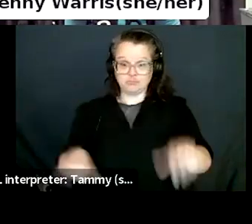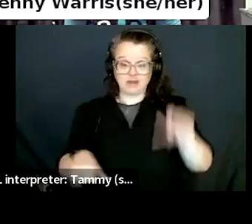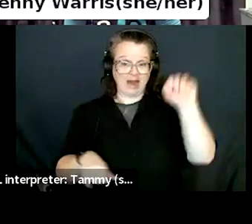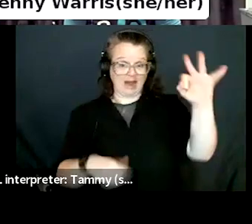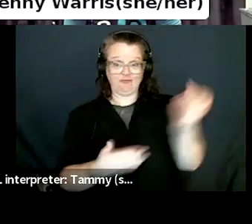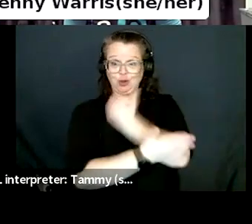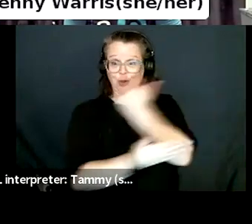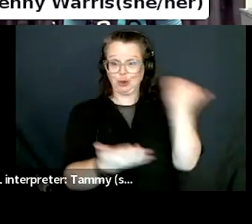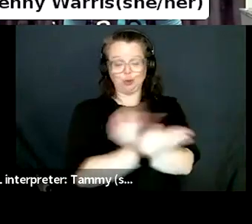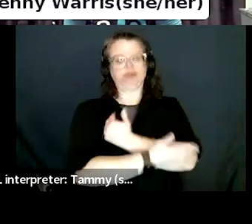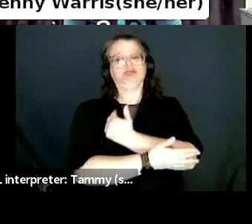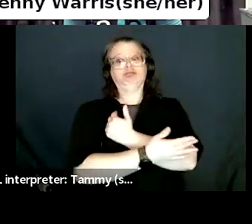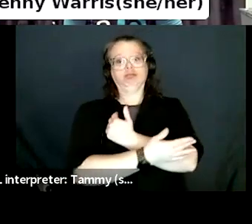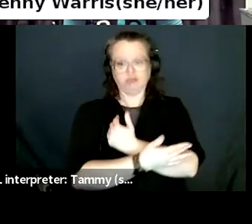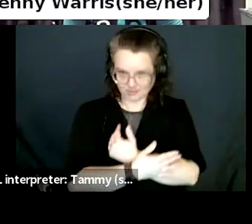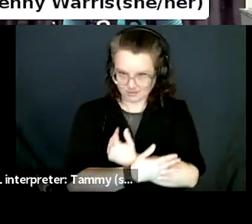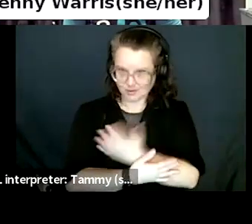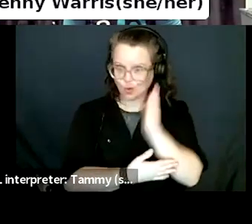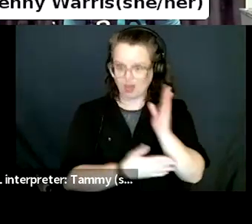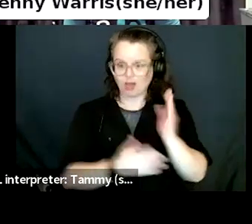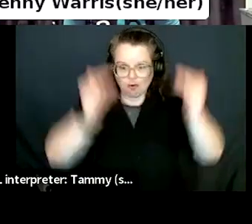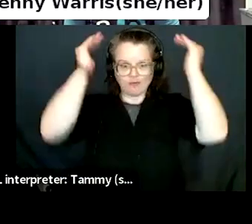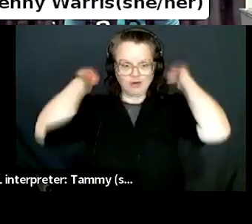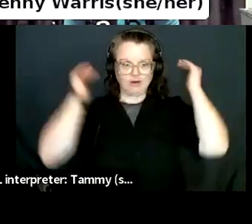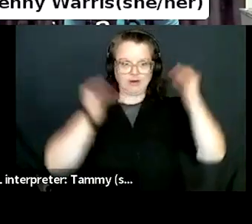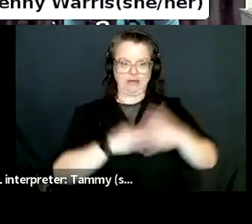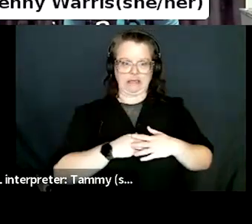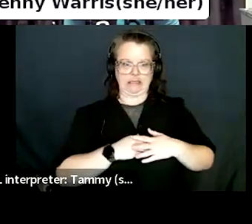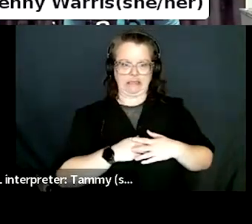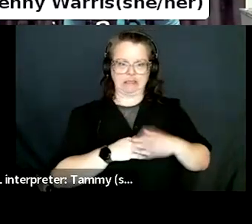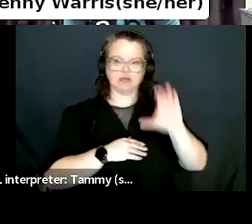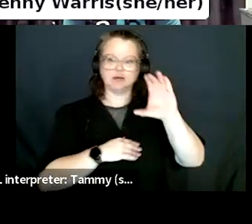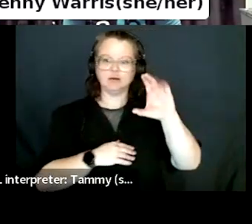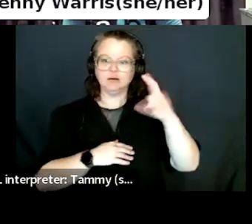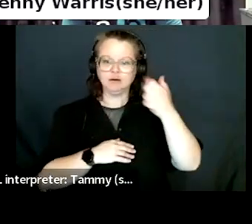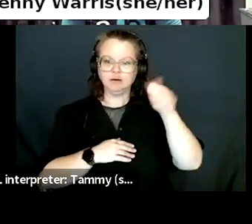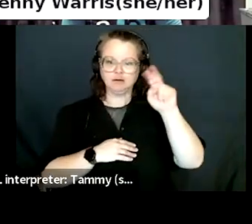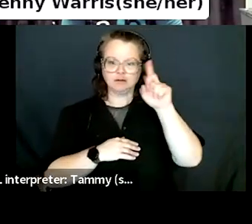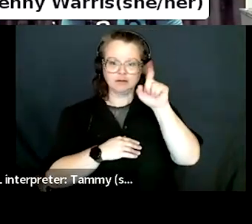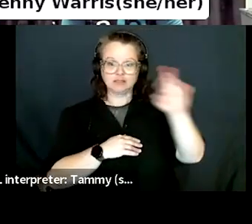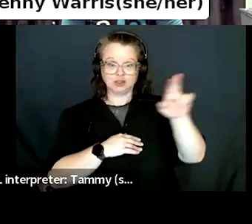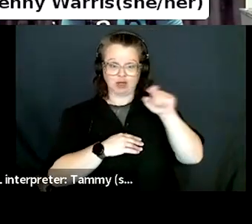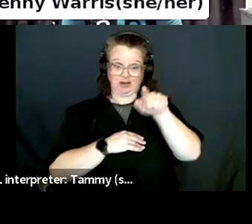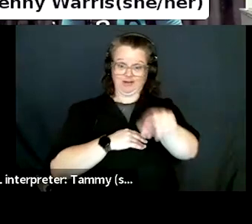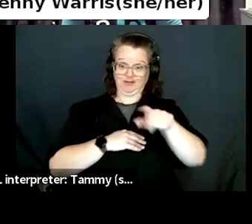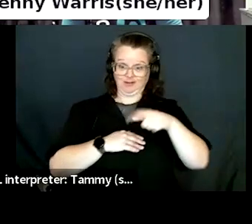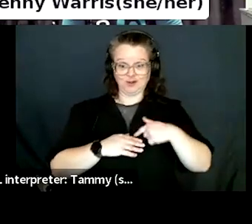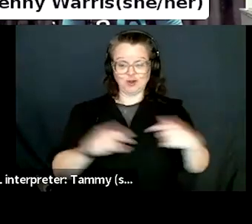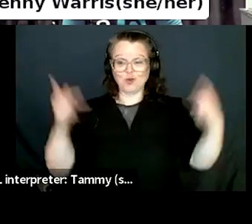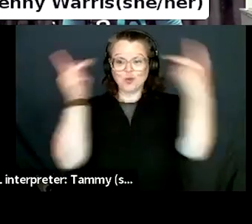Inventory is effectively profit until you sell it. So wait for the first tax bill and all the inventory you have sitting in your store.